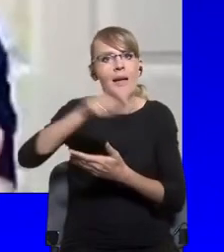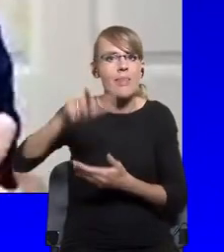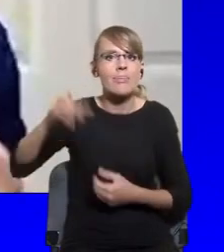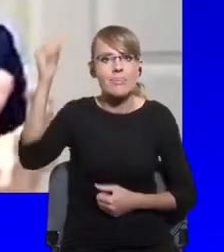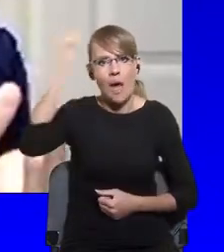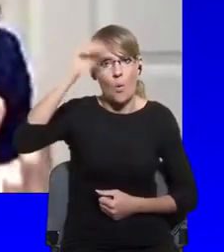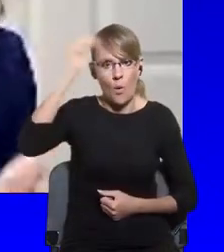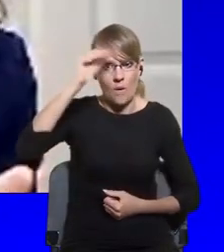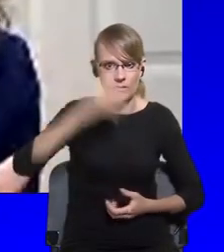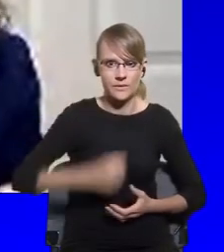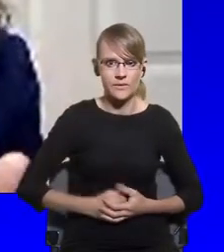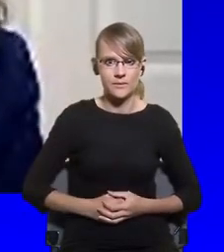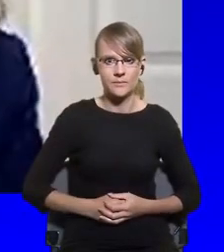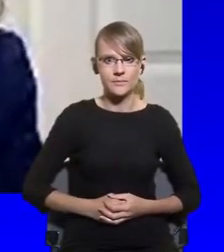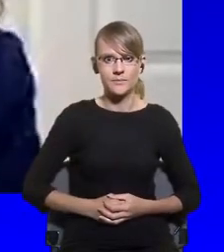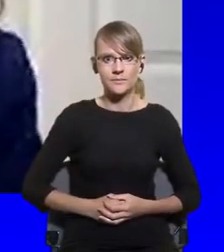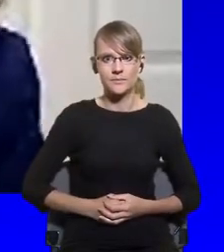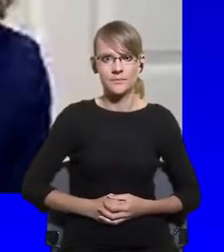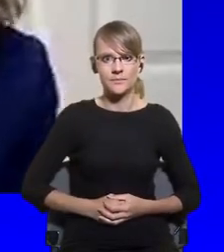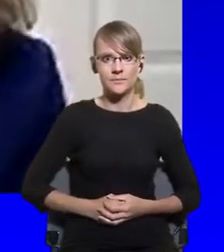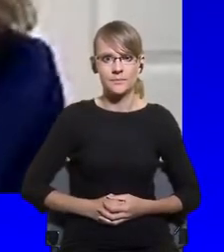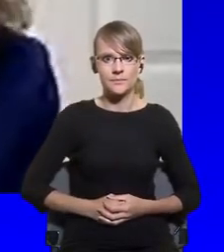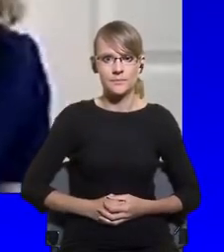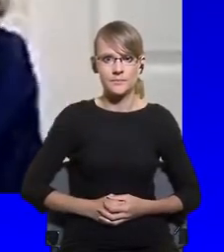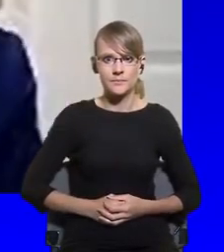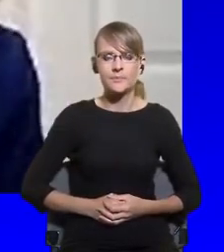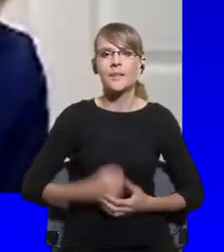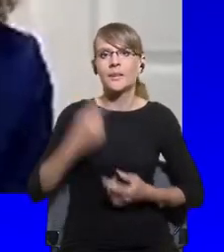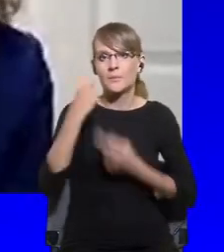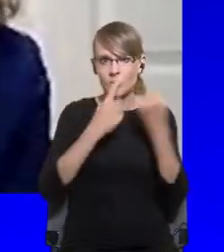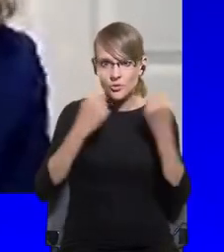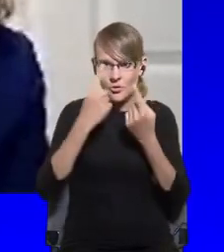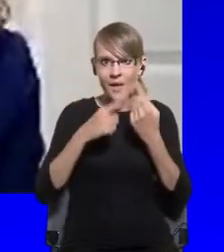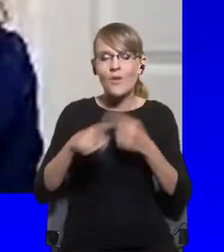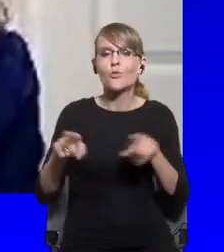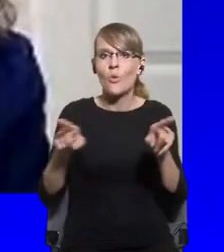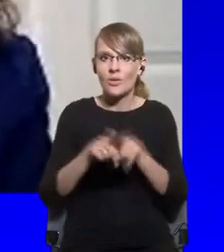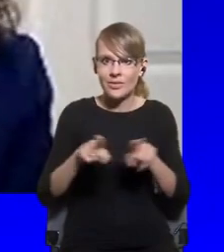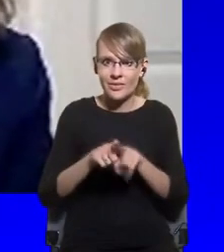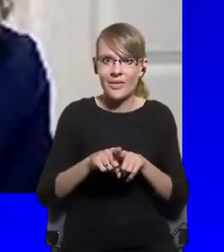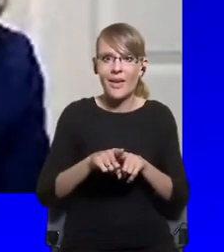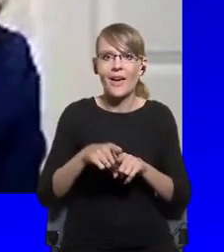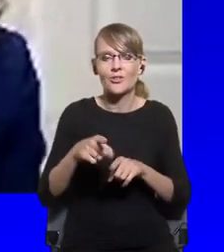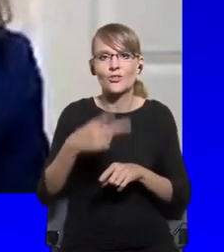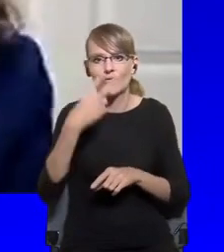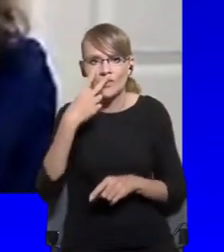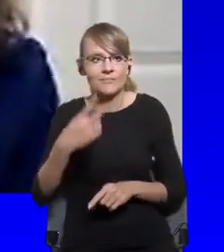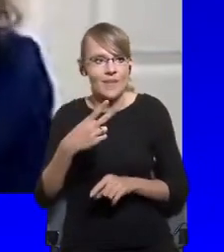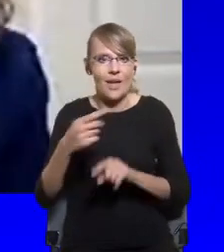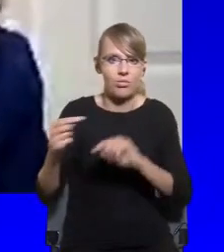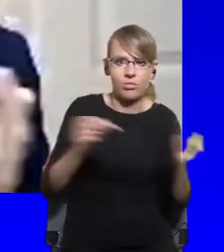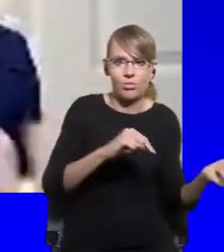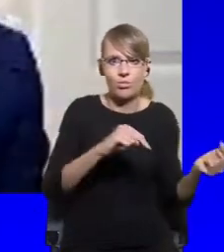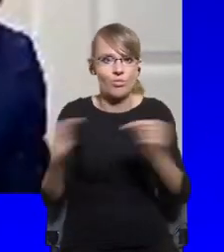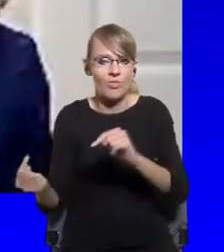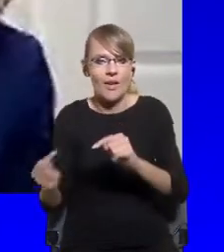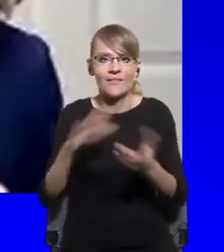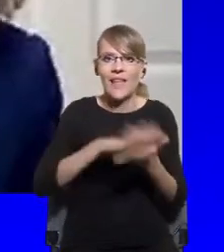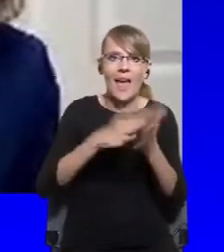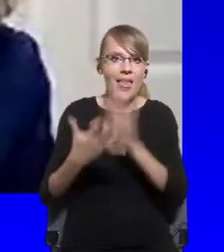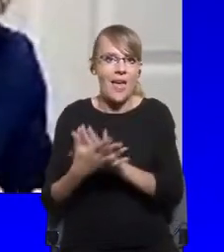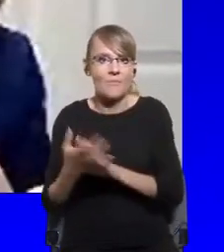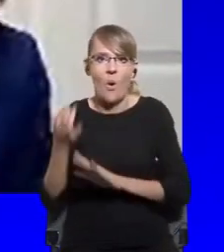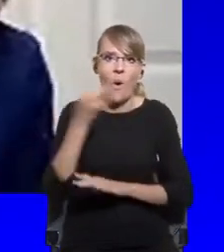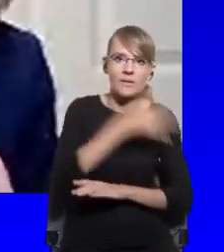that this was also part of the blame game. And so very often decisions were presented